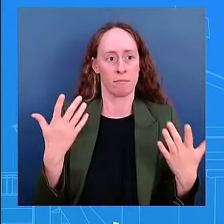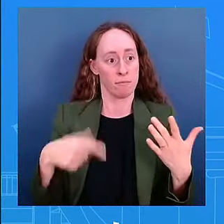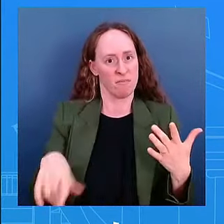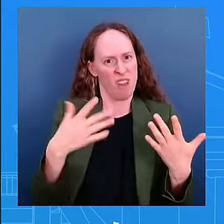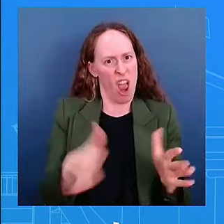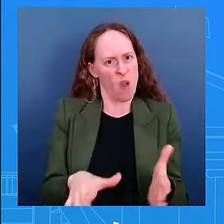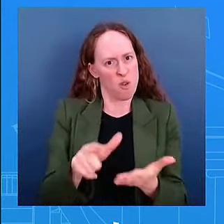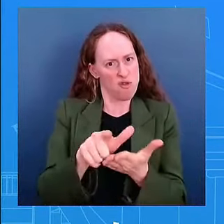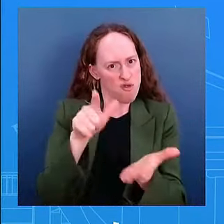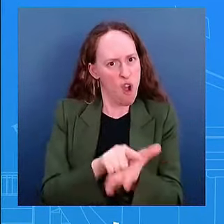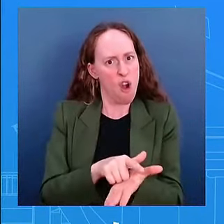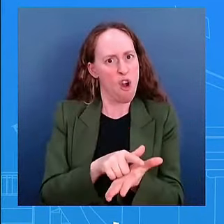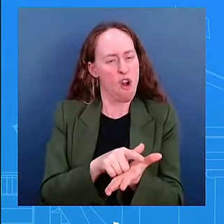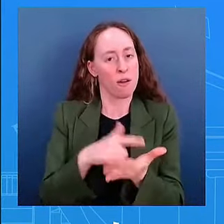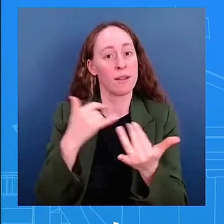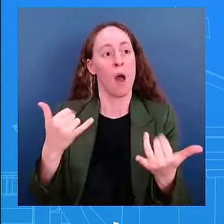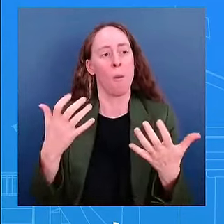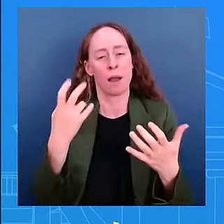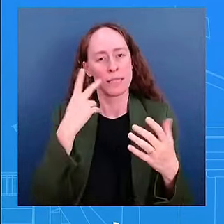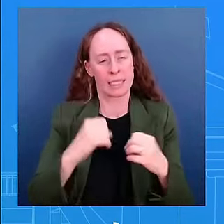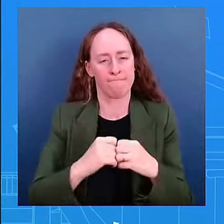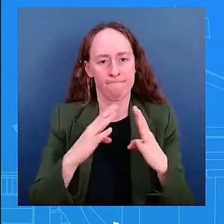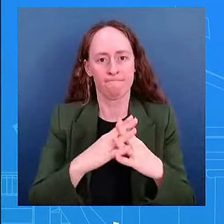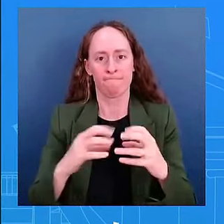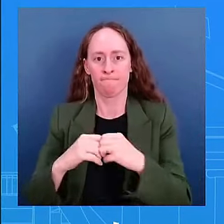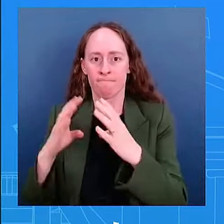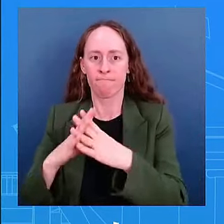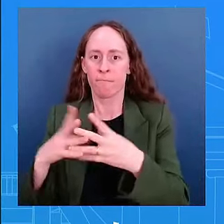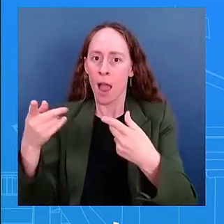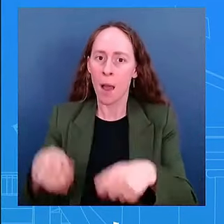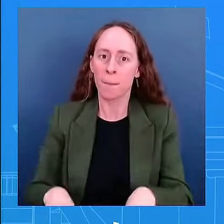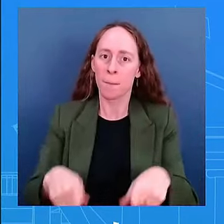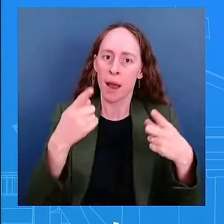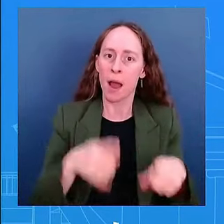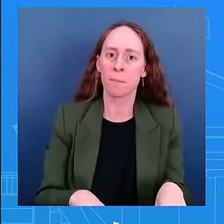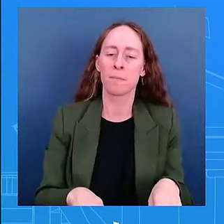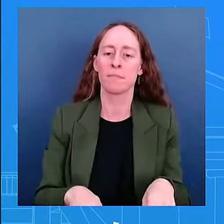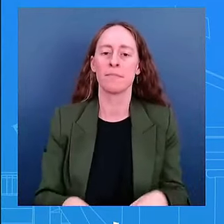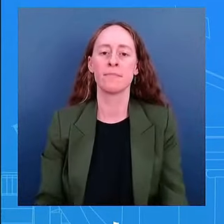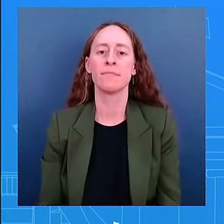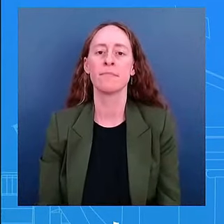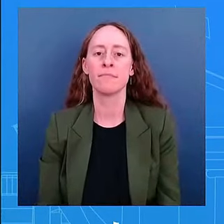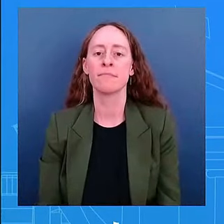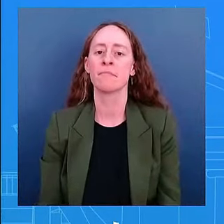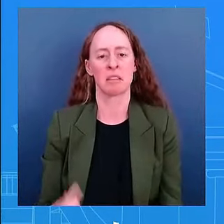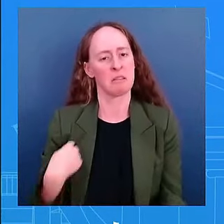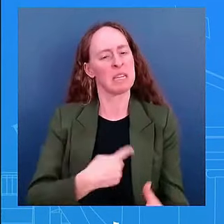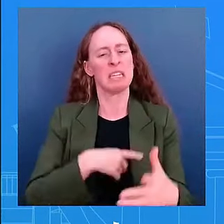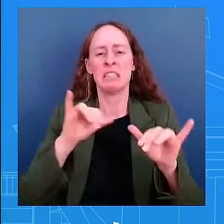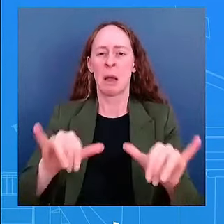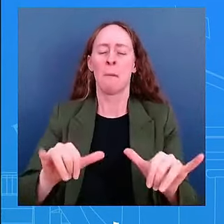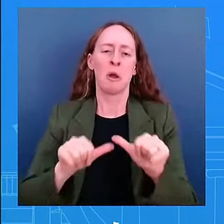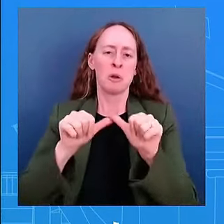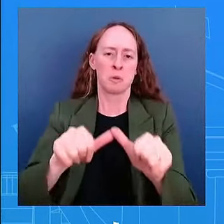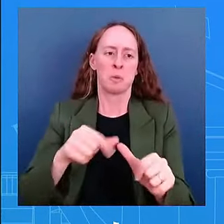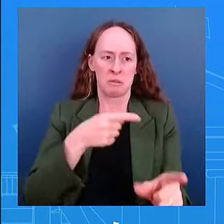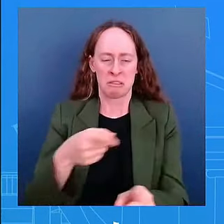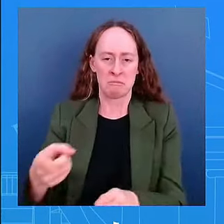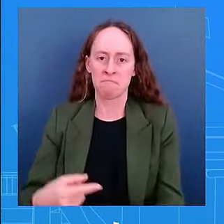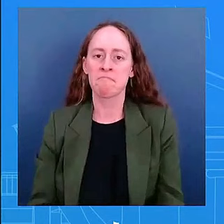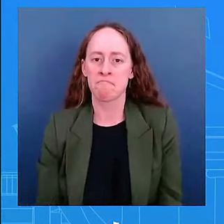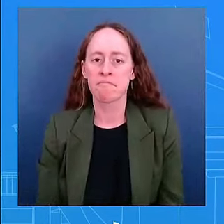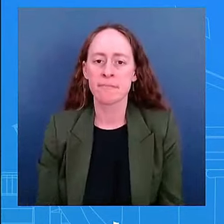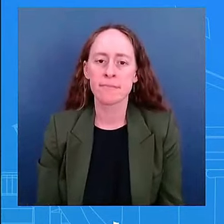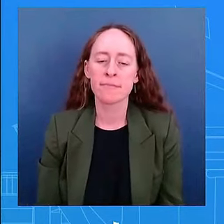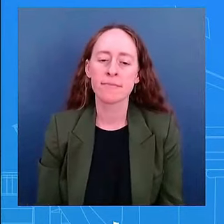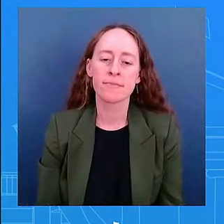and so that's always been a priority of this president and so that's certainly going to be continue to be so okay i know i keep i know i i just like